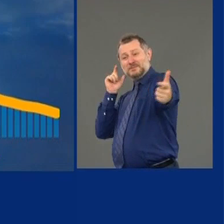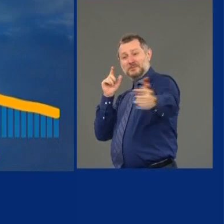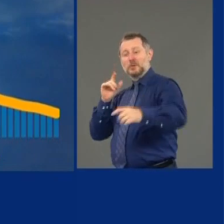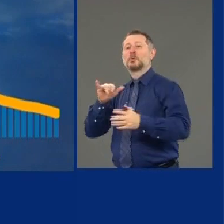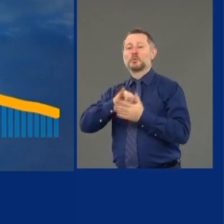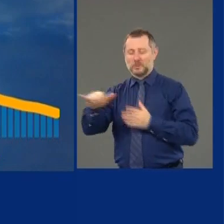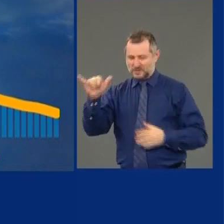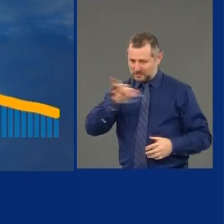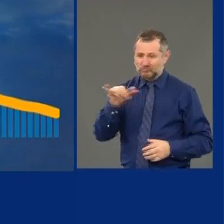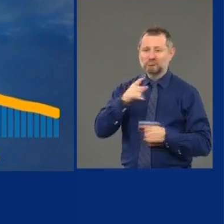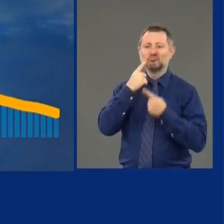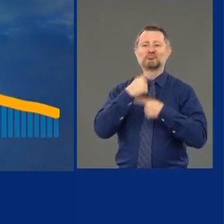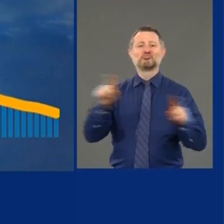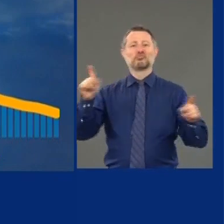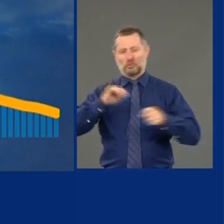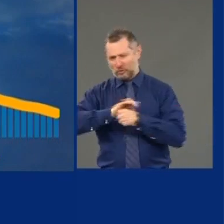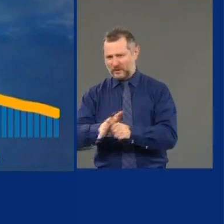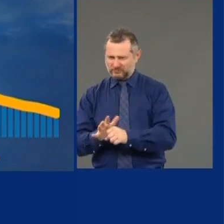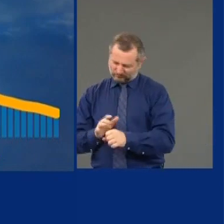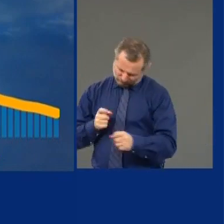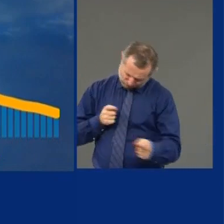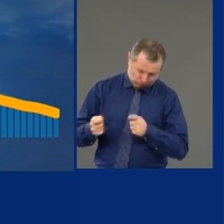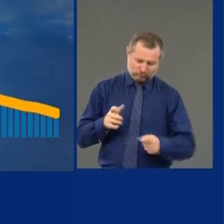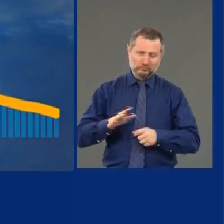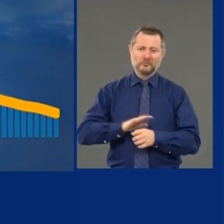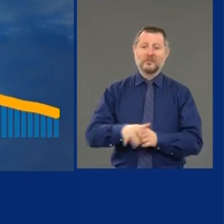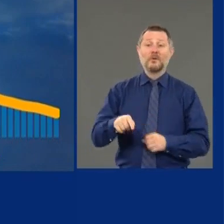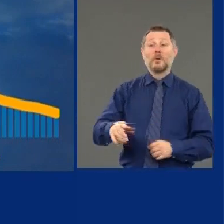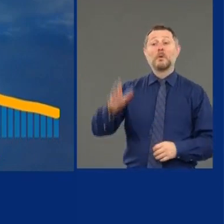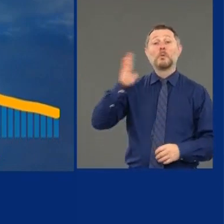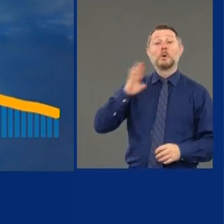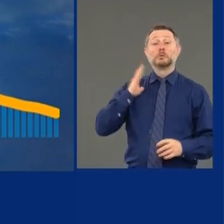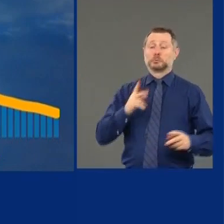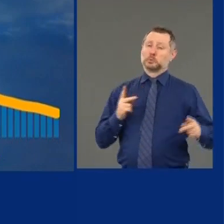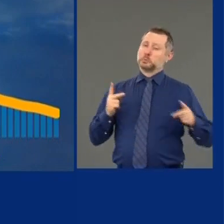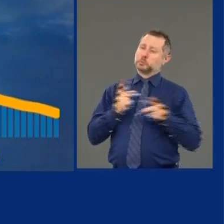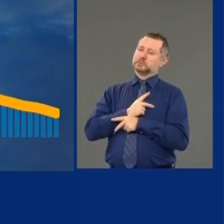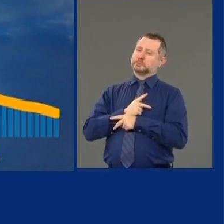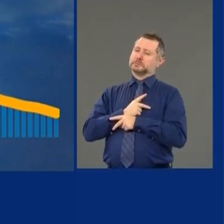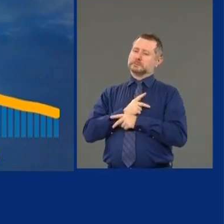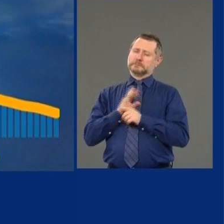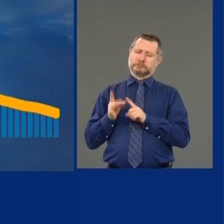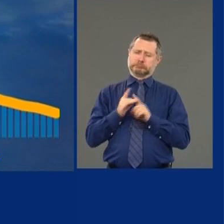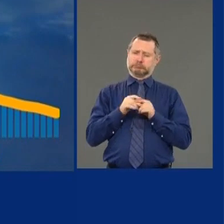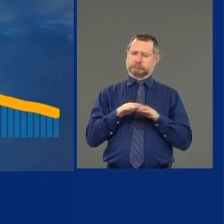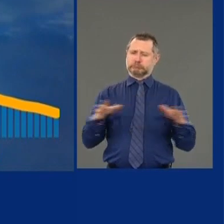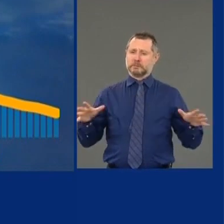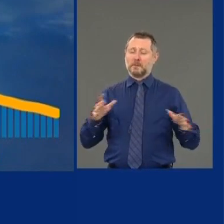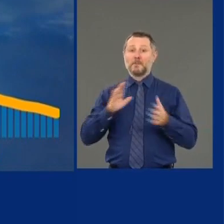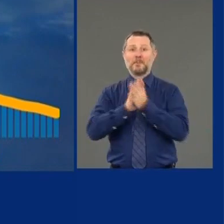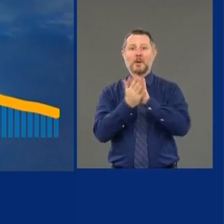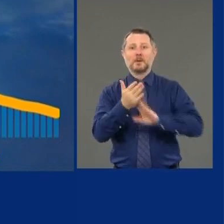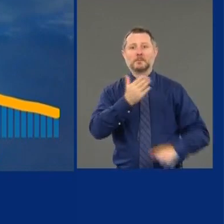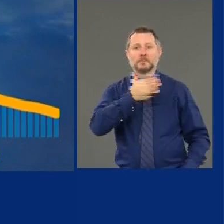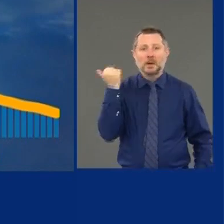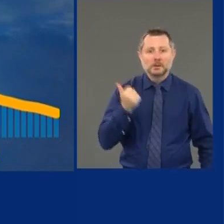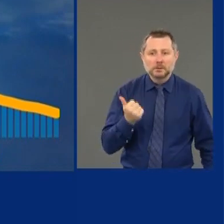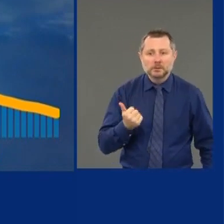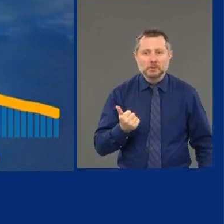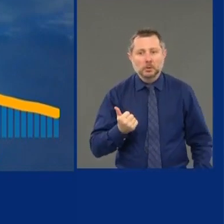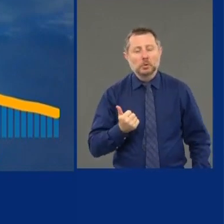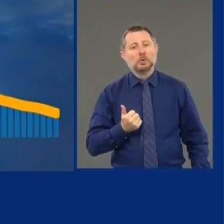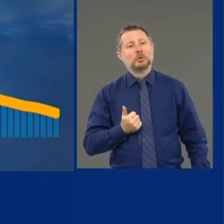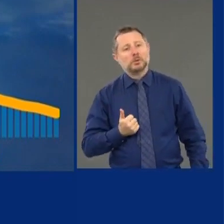highest mountain and went from the worst situation with this COVID virus to the best situation with this COVID